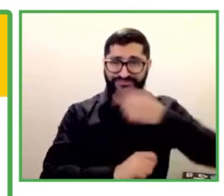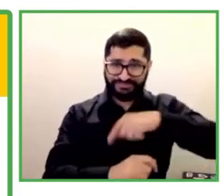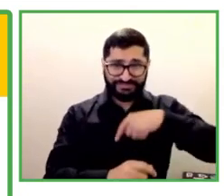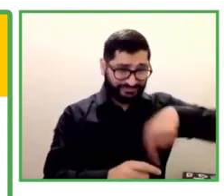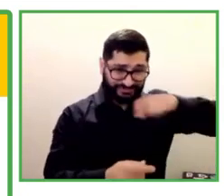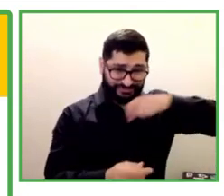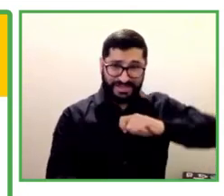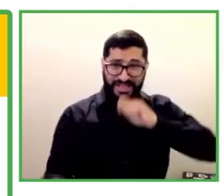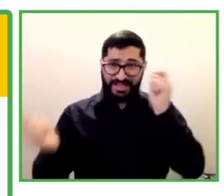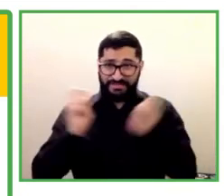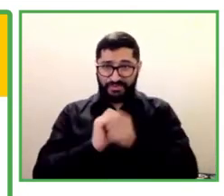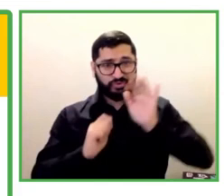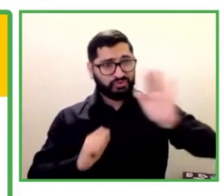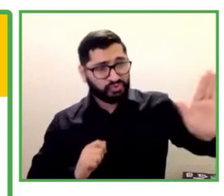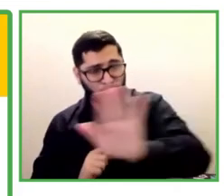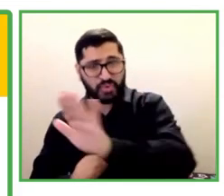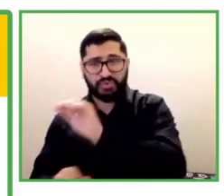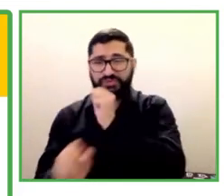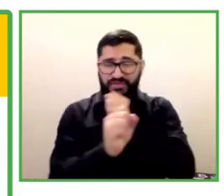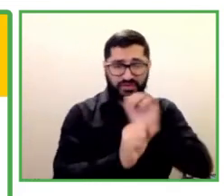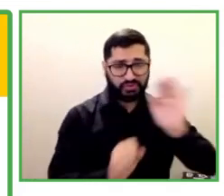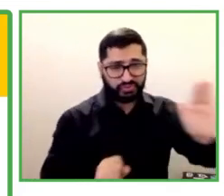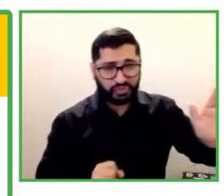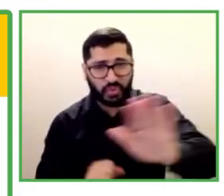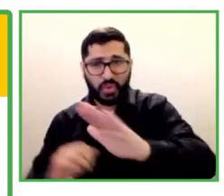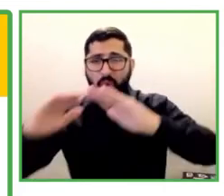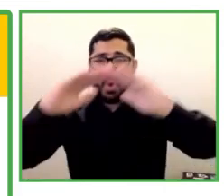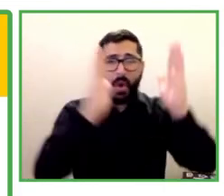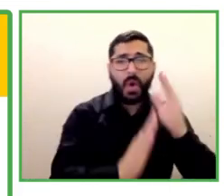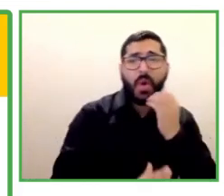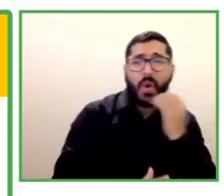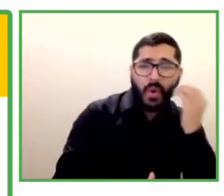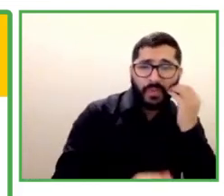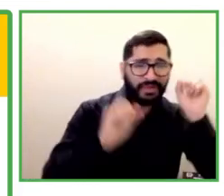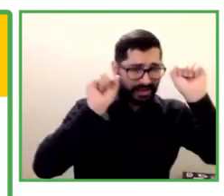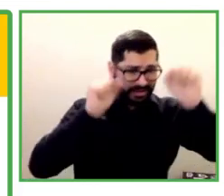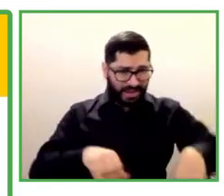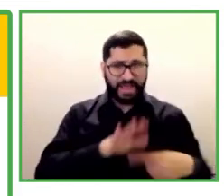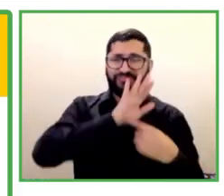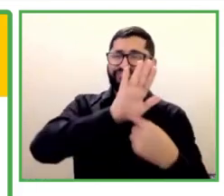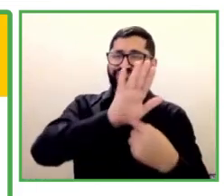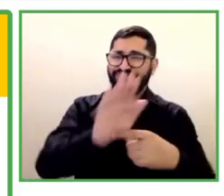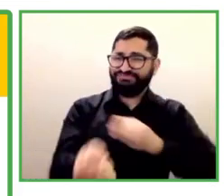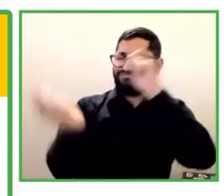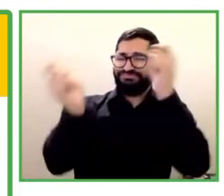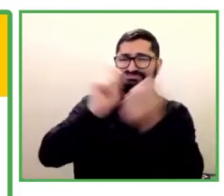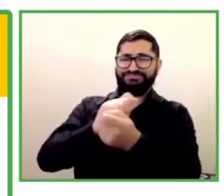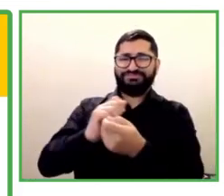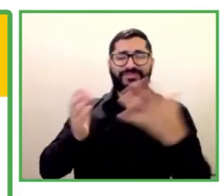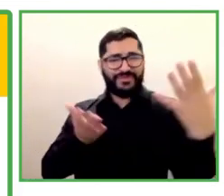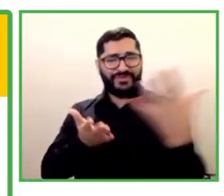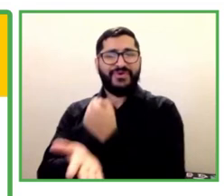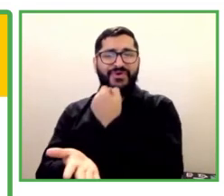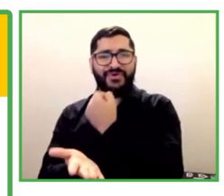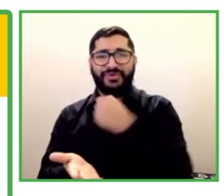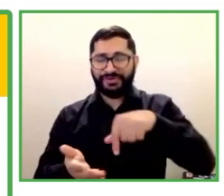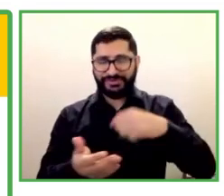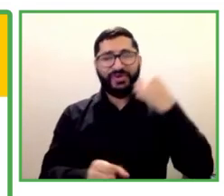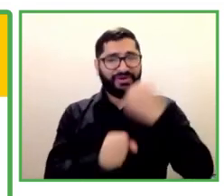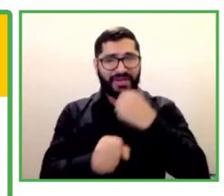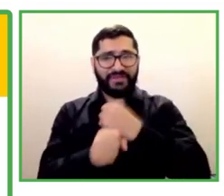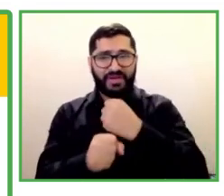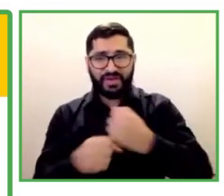both economic and social. In colleges and universities, we set up what we call the Smart Inclusion Center,